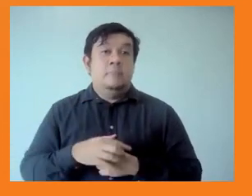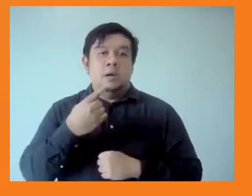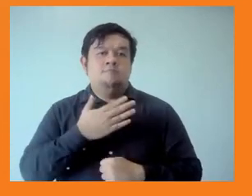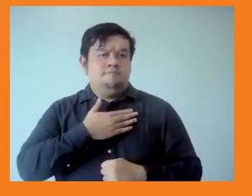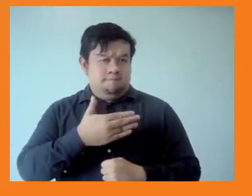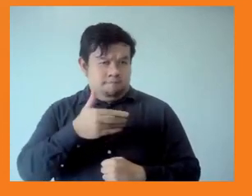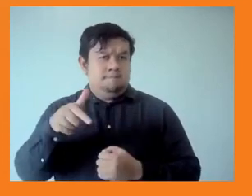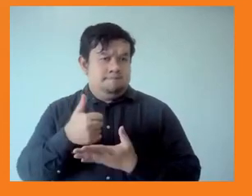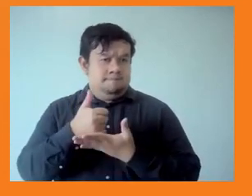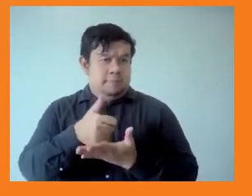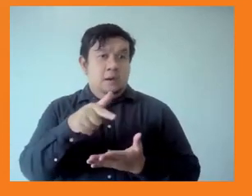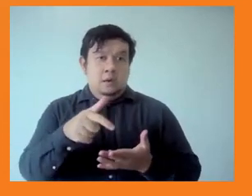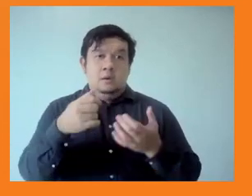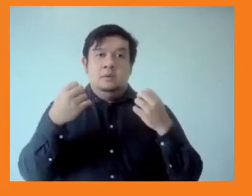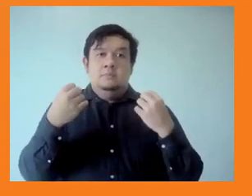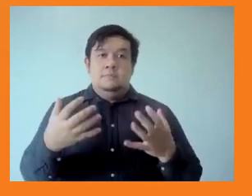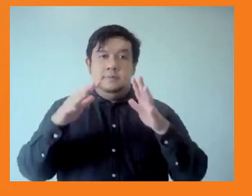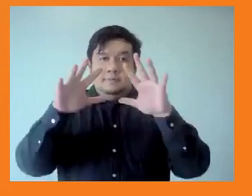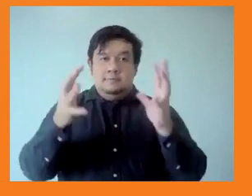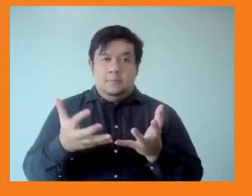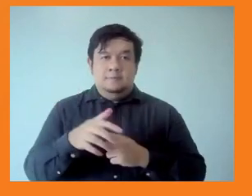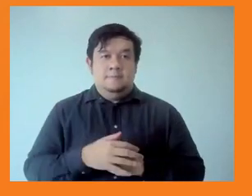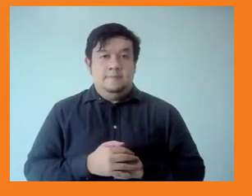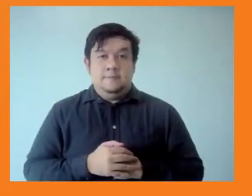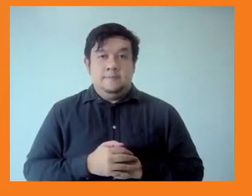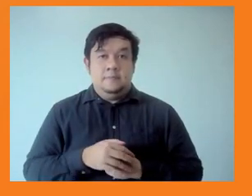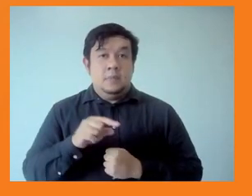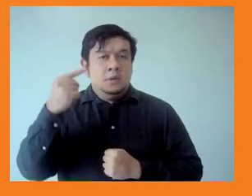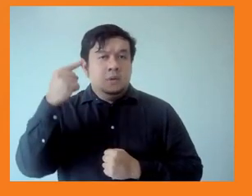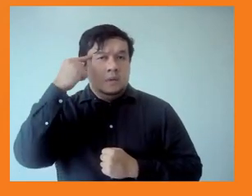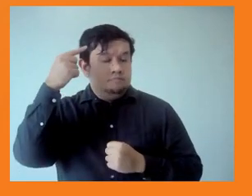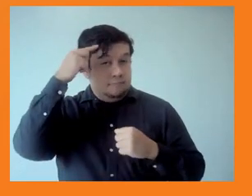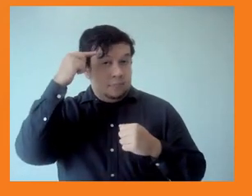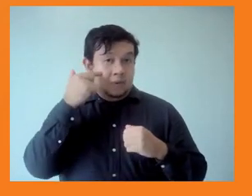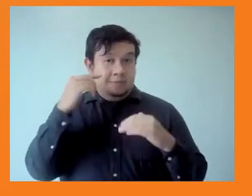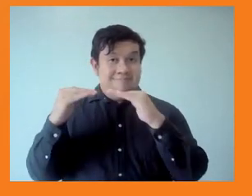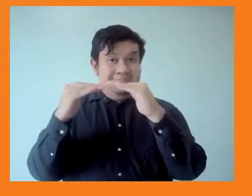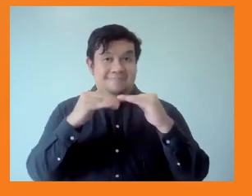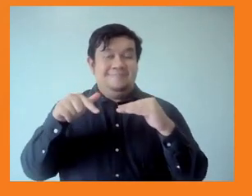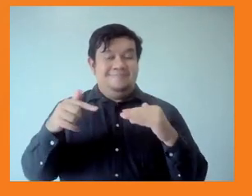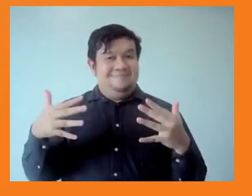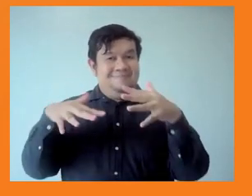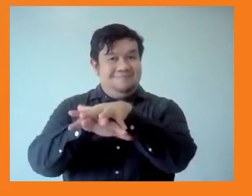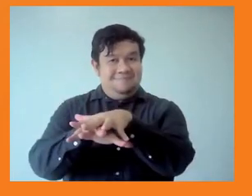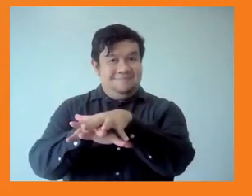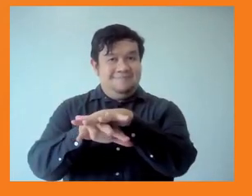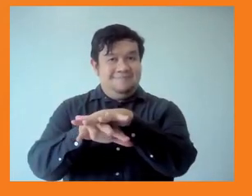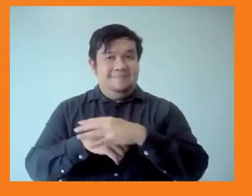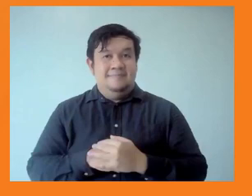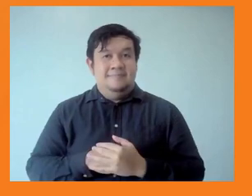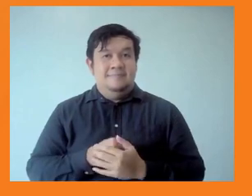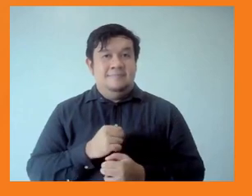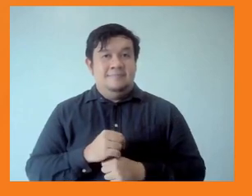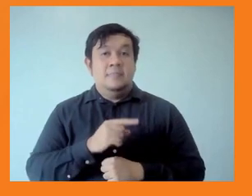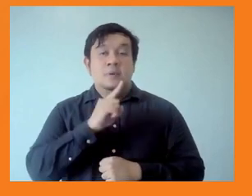going beyond gender mainstreaming. So I know there's been some really good work about documenting women's unpaid